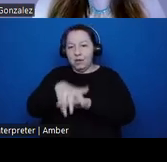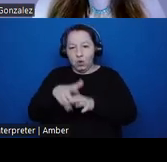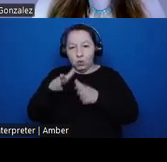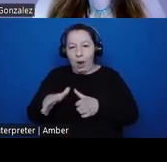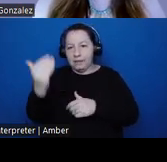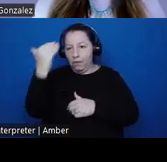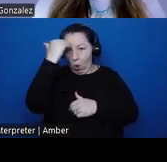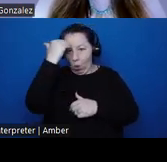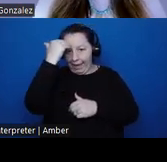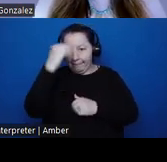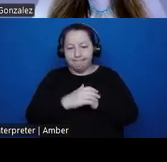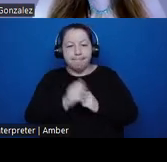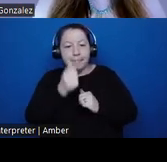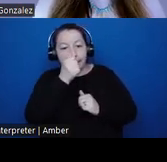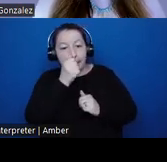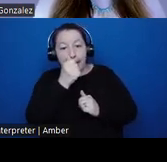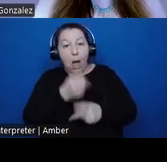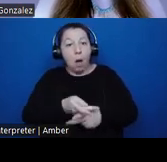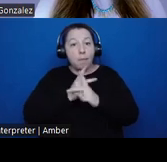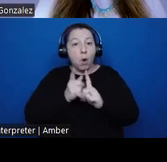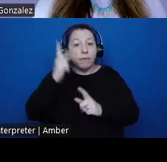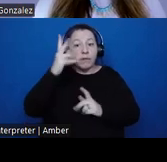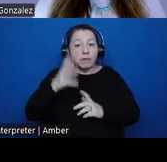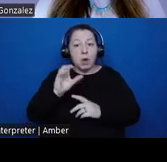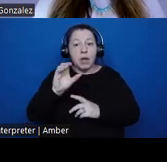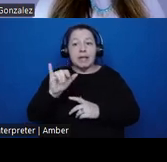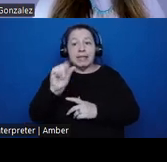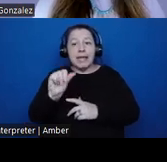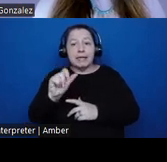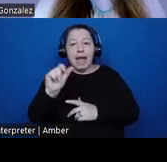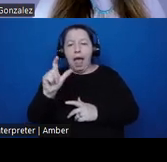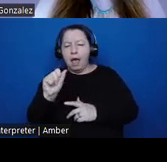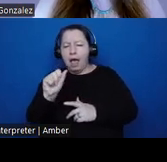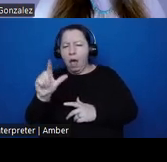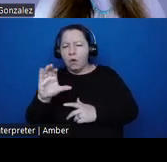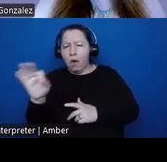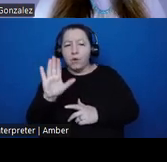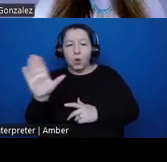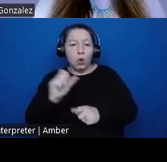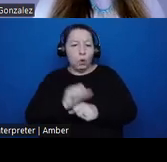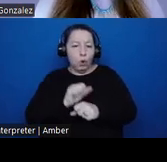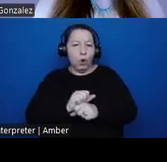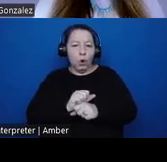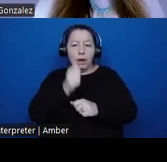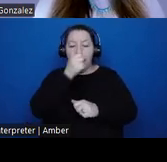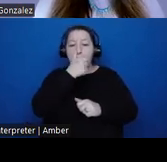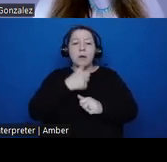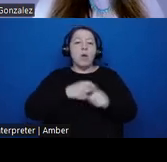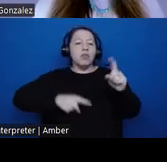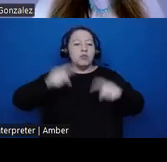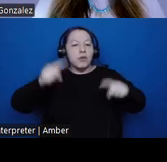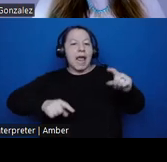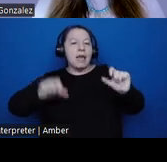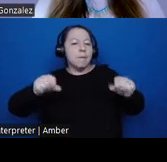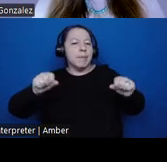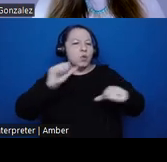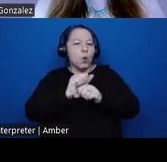Now borrowing from philosopher Linda Alcoff's work such epistemic diversification, the ability to work with